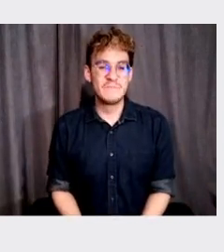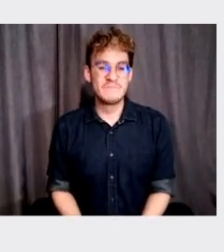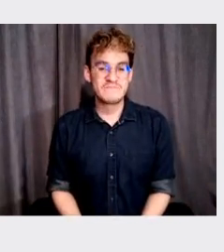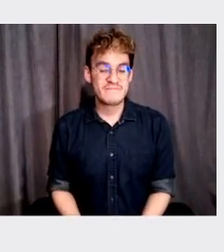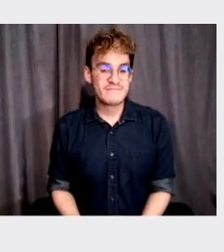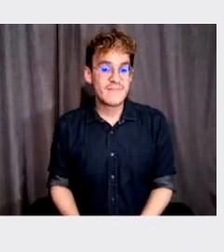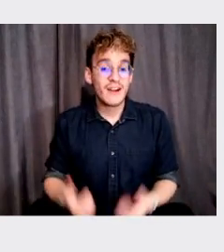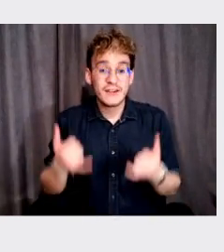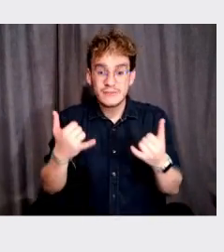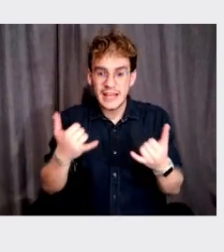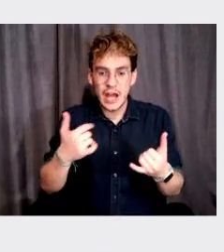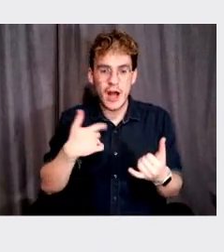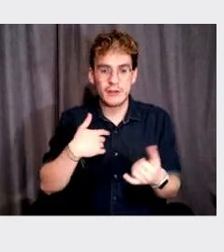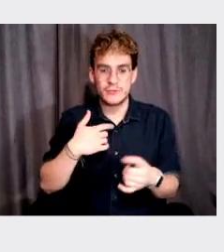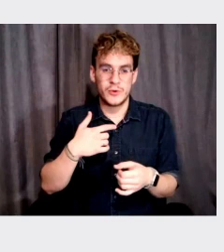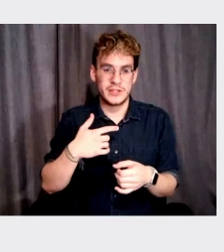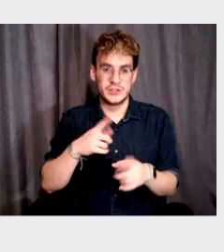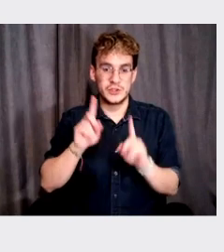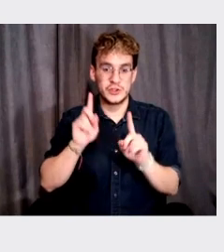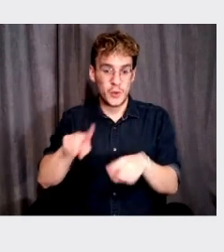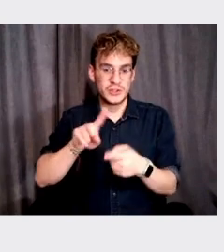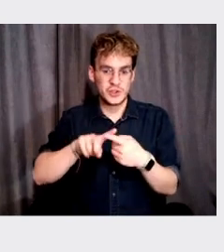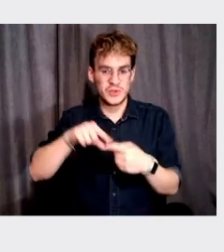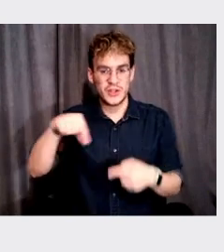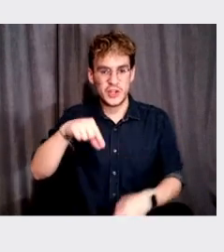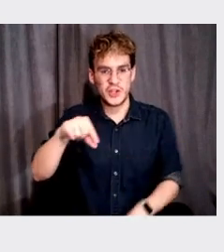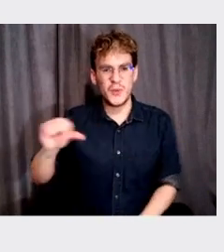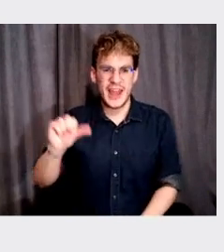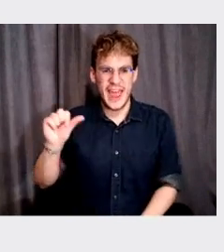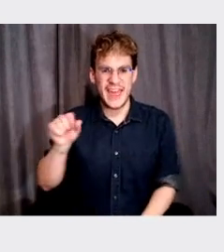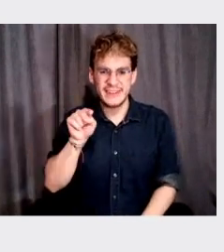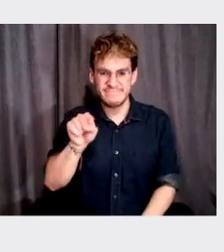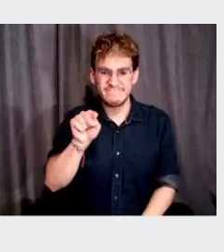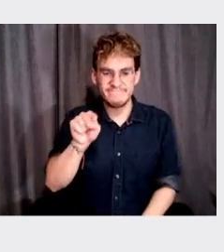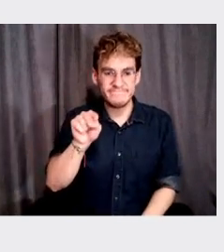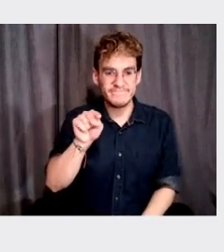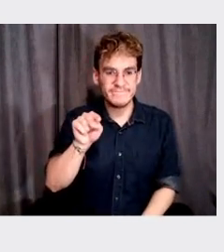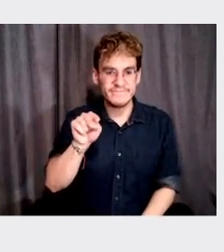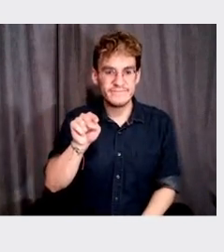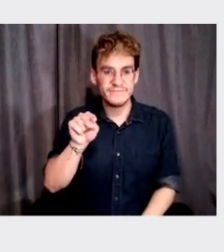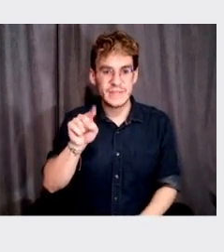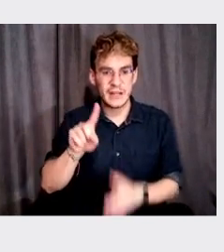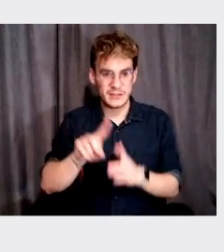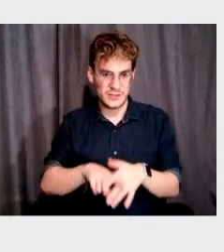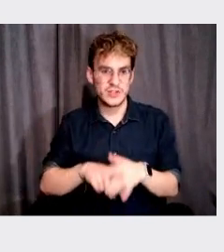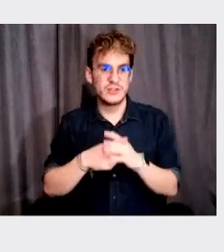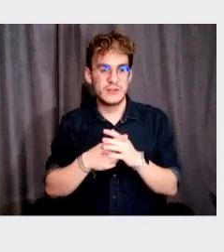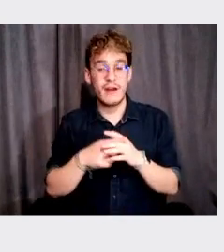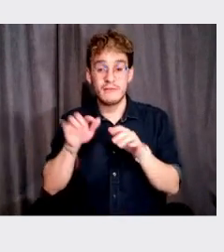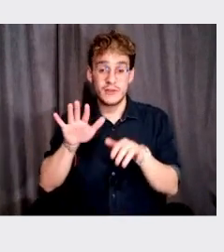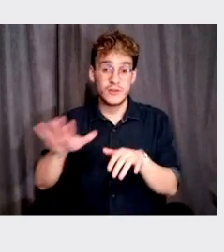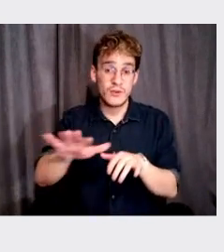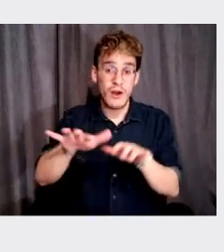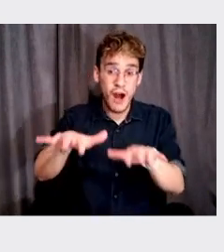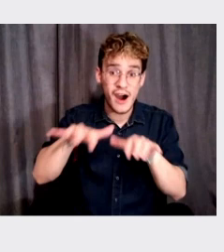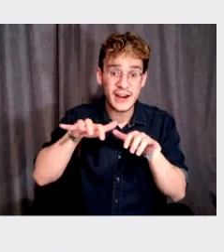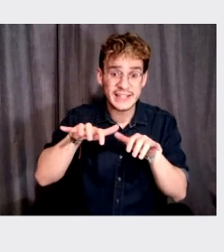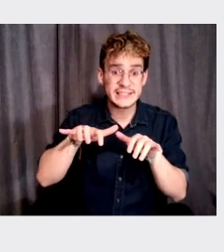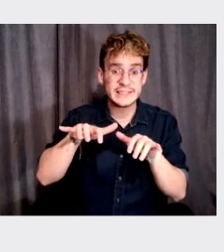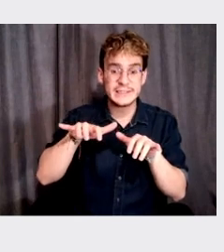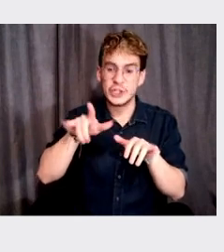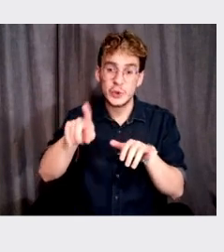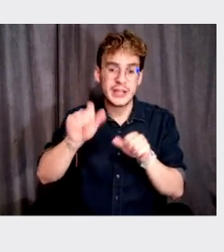so I, I'm going to go straight to the Q and A, um, and, and give our audience an opportunity